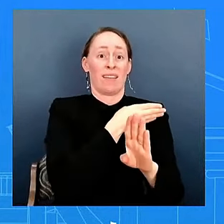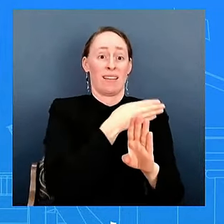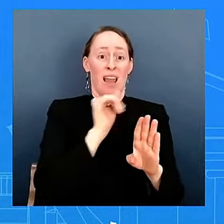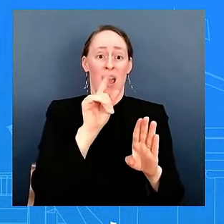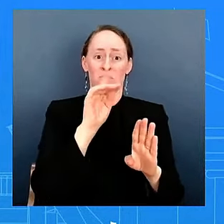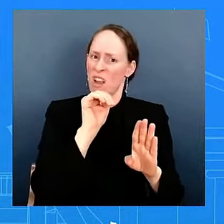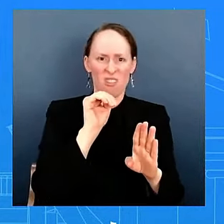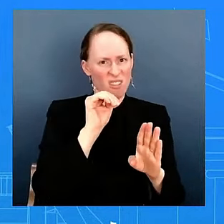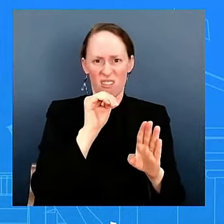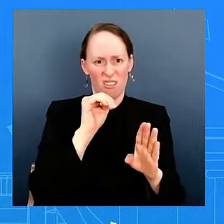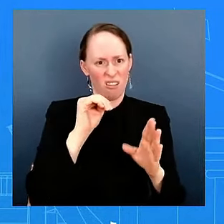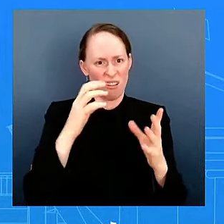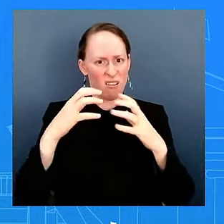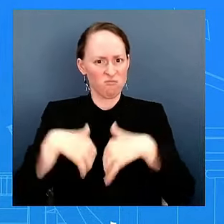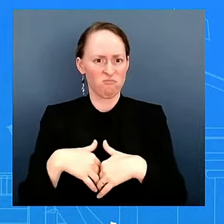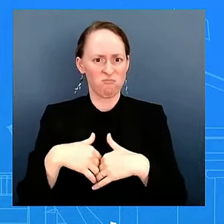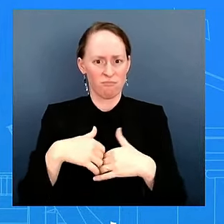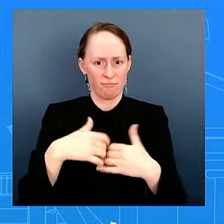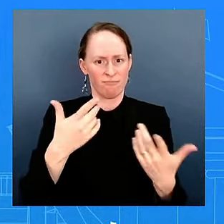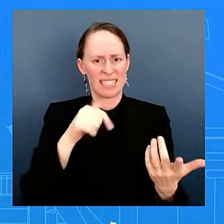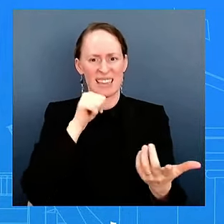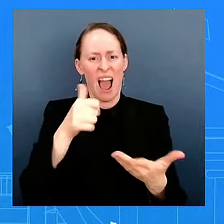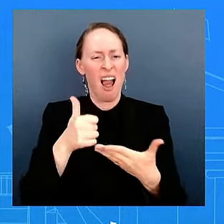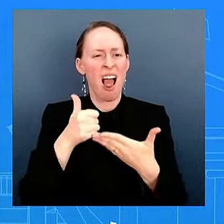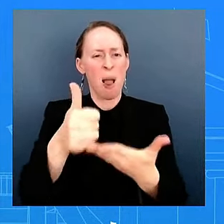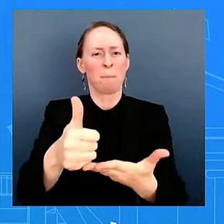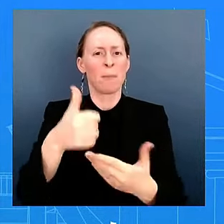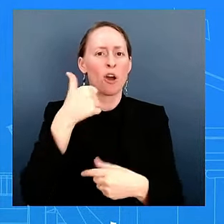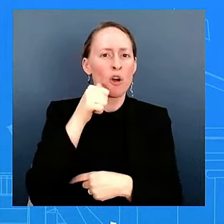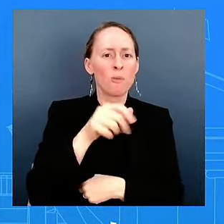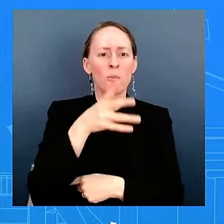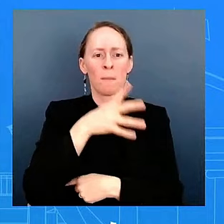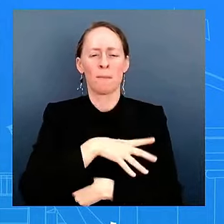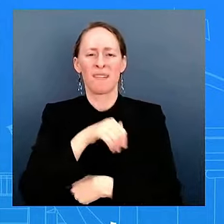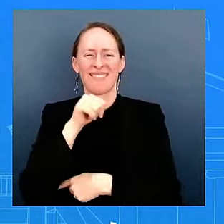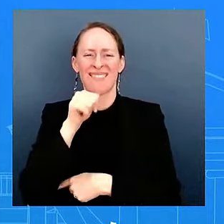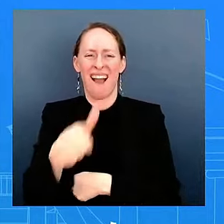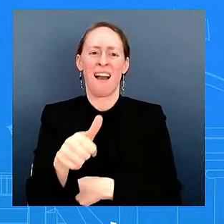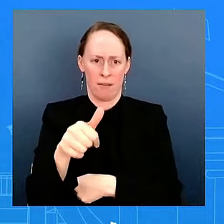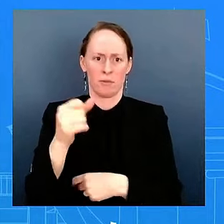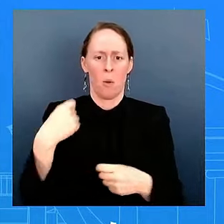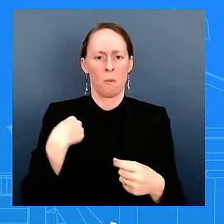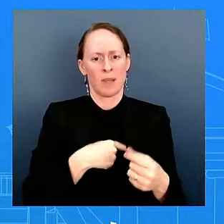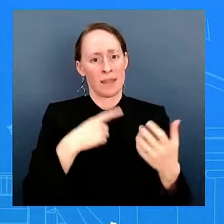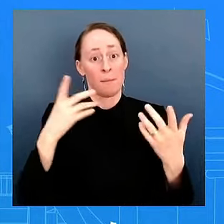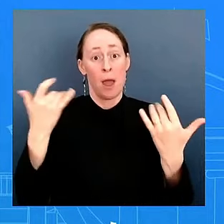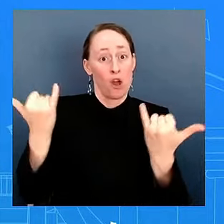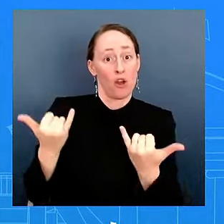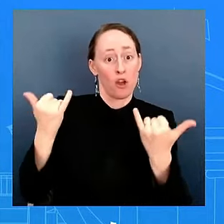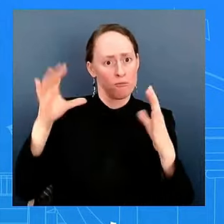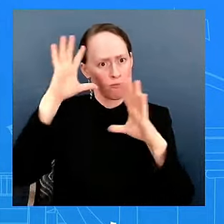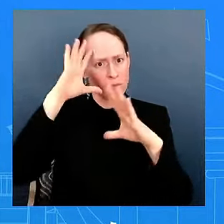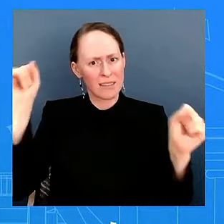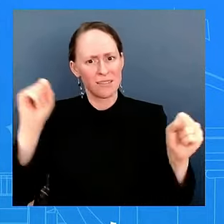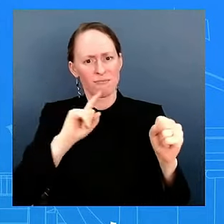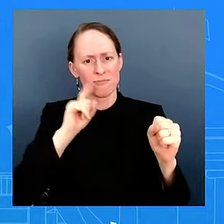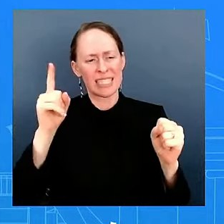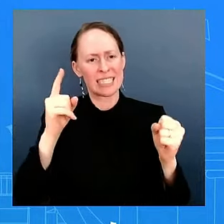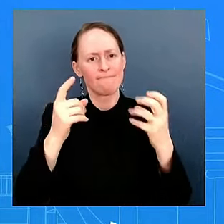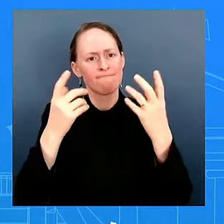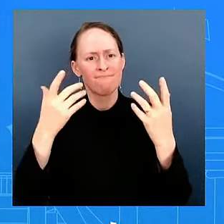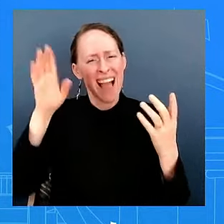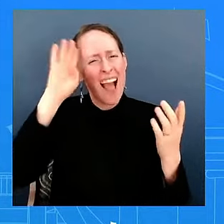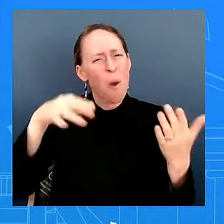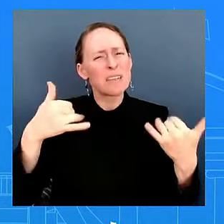girls has been a priority, a priority not just for this President as President, but certainly during his Senate